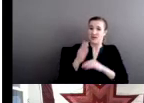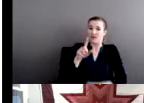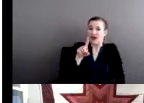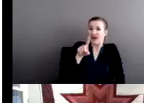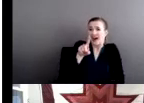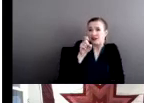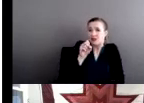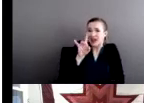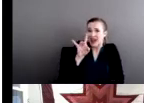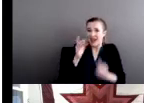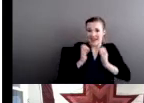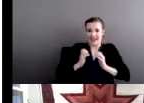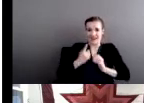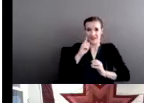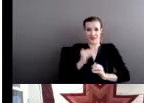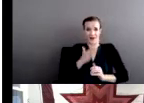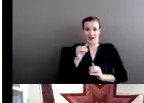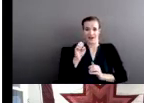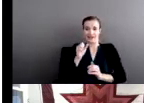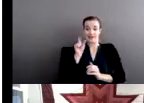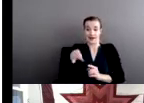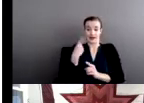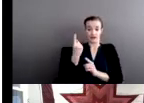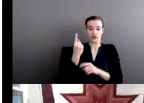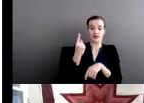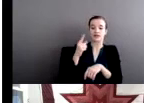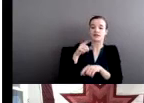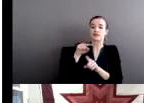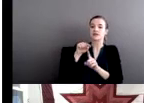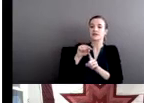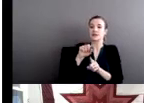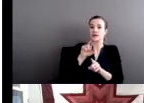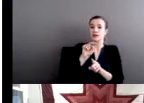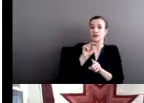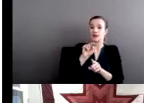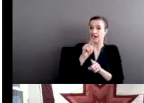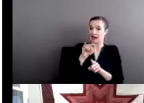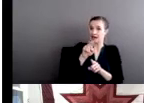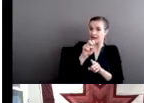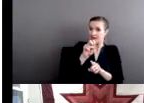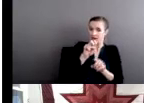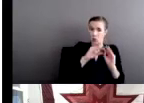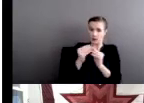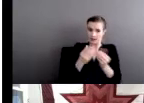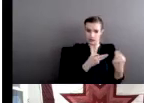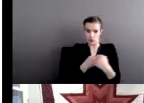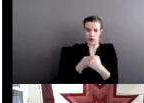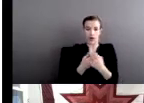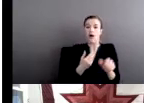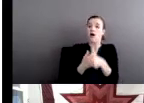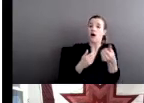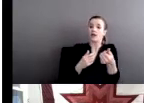And it wasn't just Native organizations that signed on. We had a number of non-Native organizations that